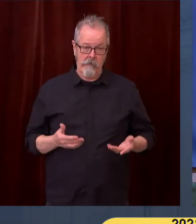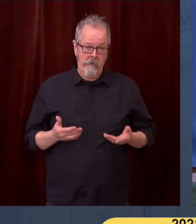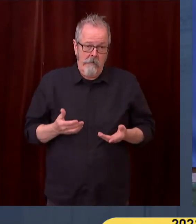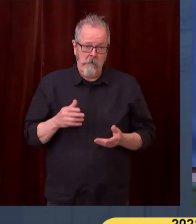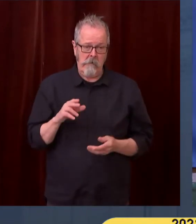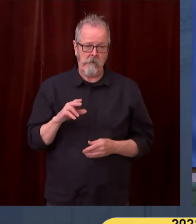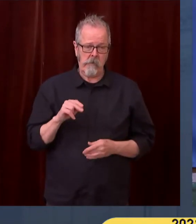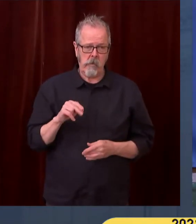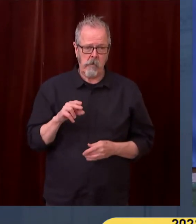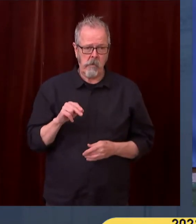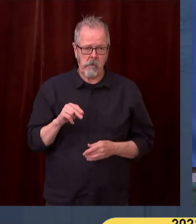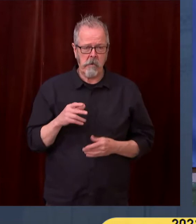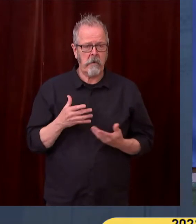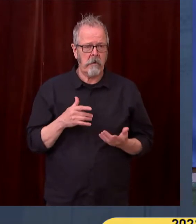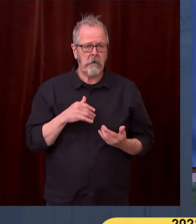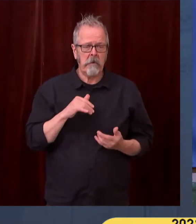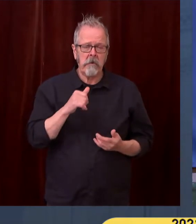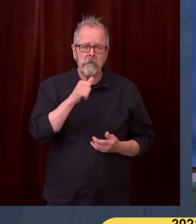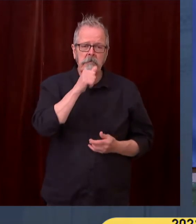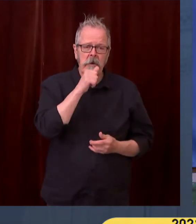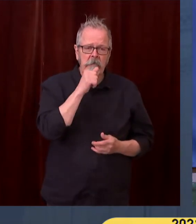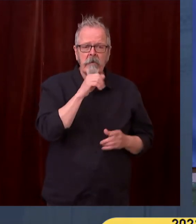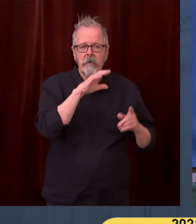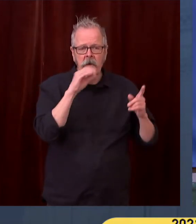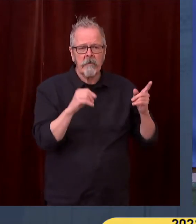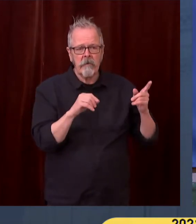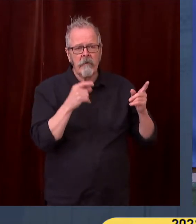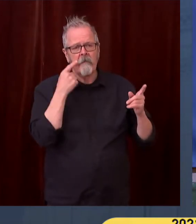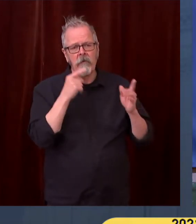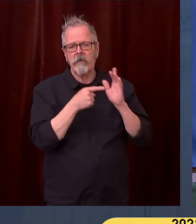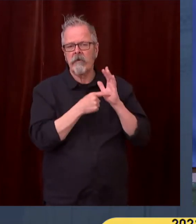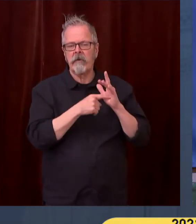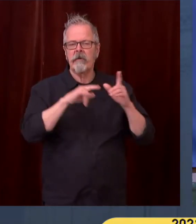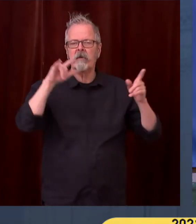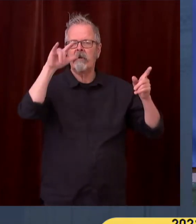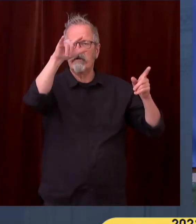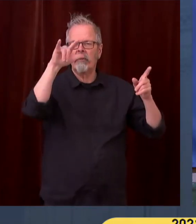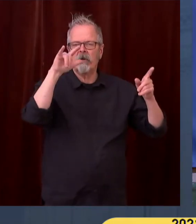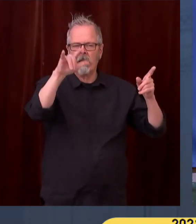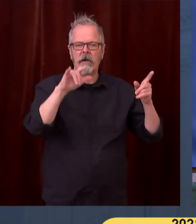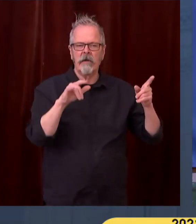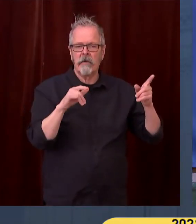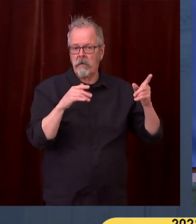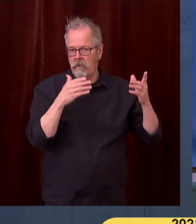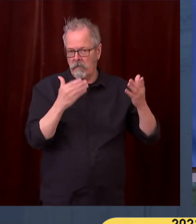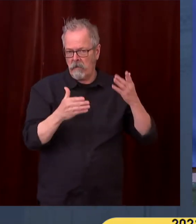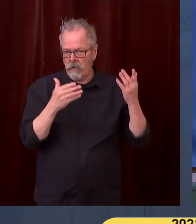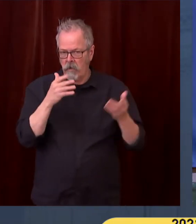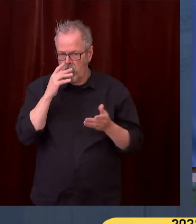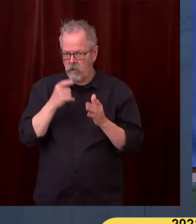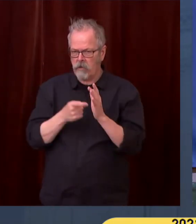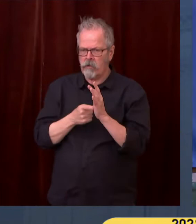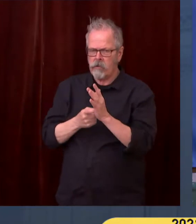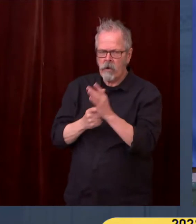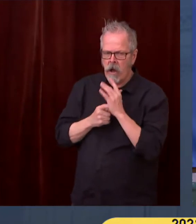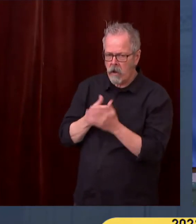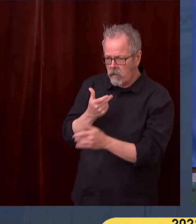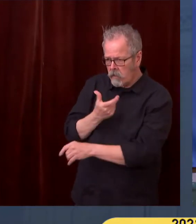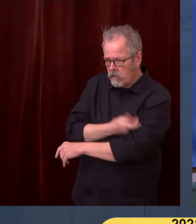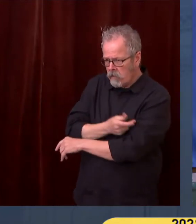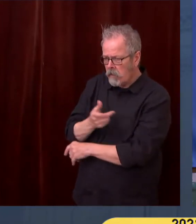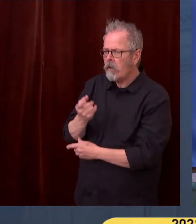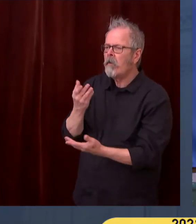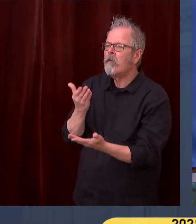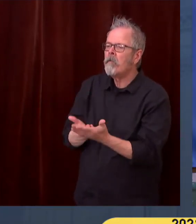requirements in their private businesses. That's something that is outside the can of government. You